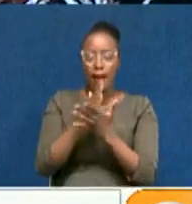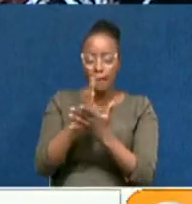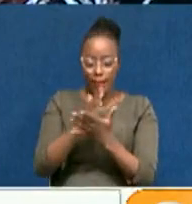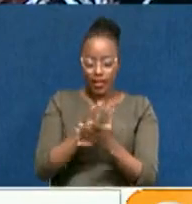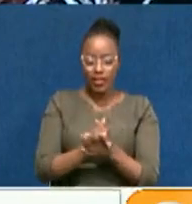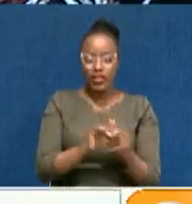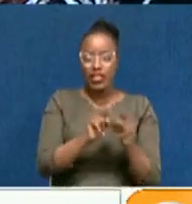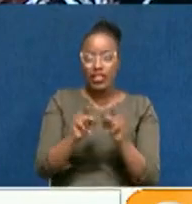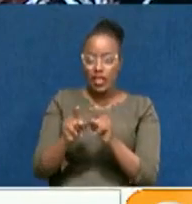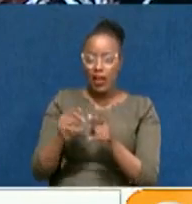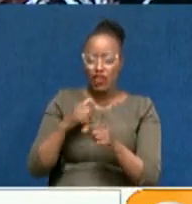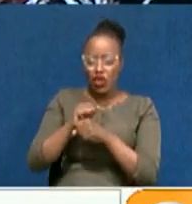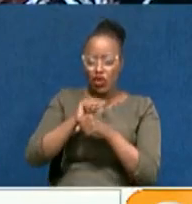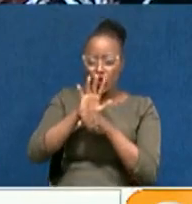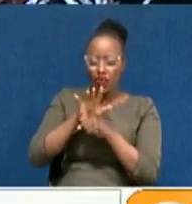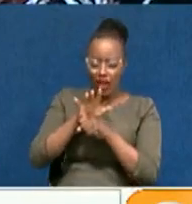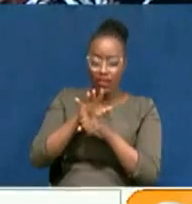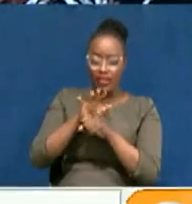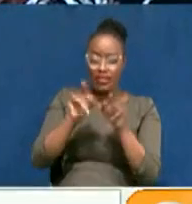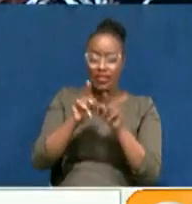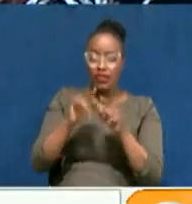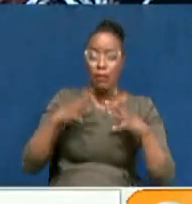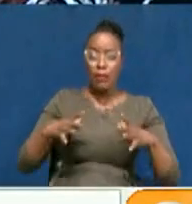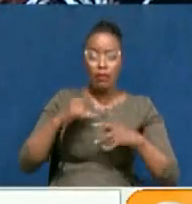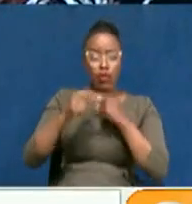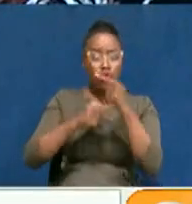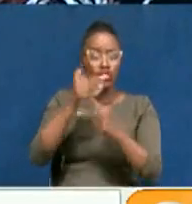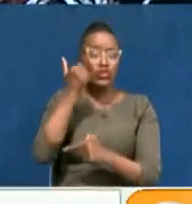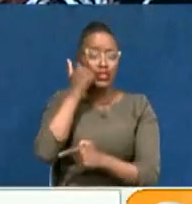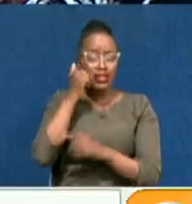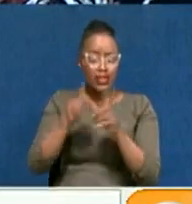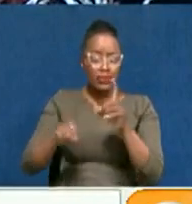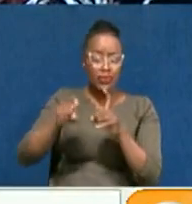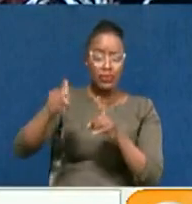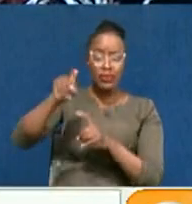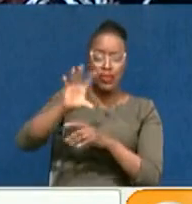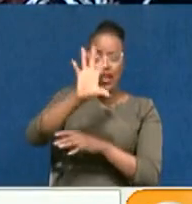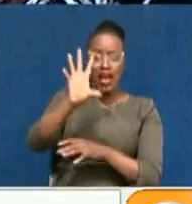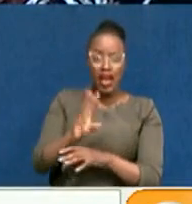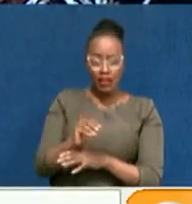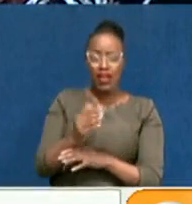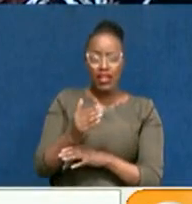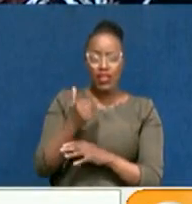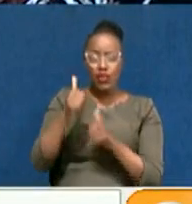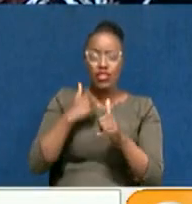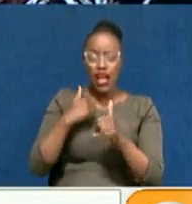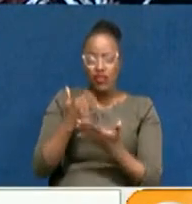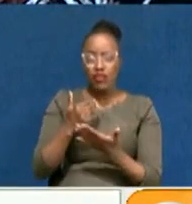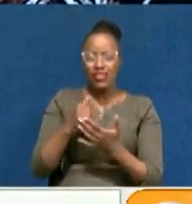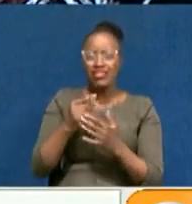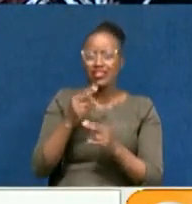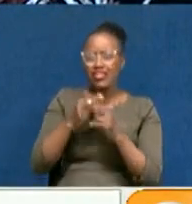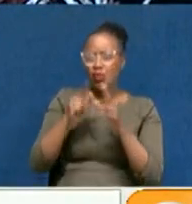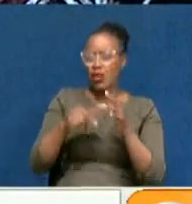As the novel coronavirus disease cases continue to surge through Africa, amid what has been labeled as the fourth